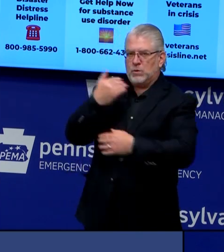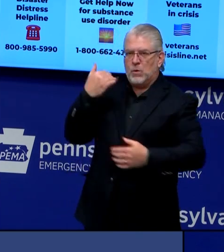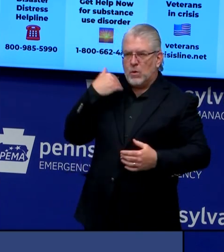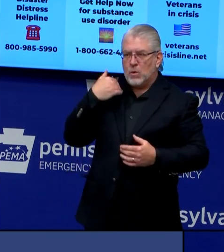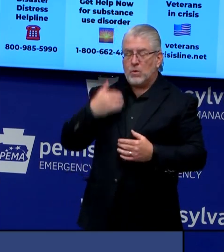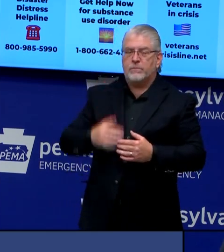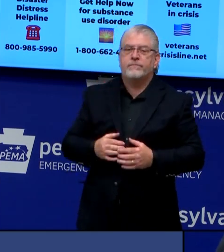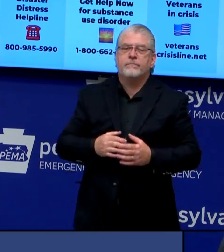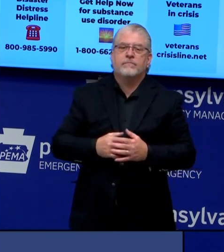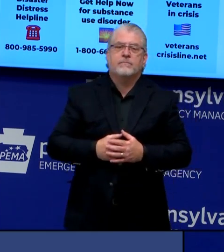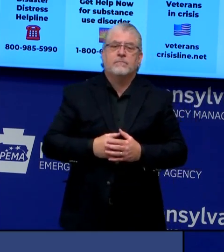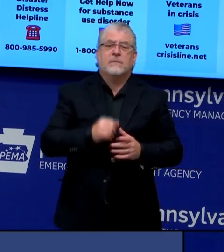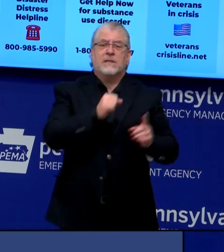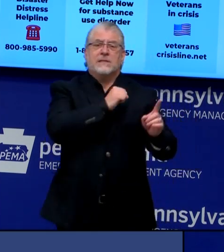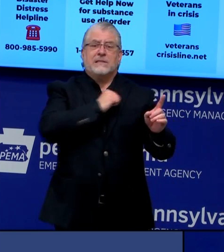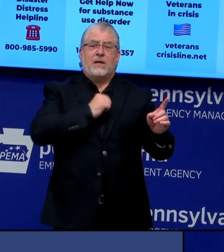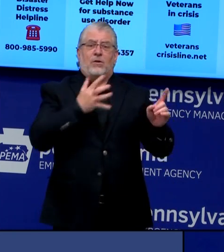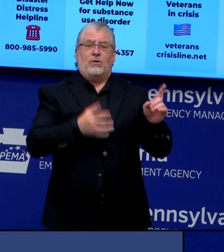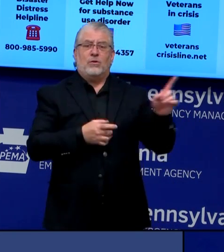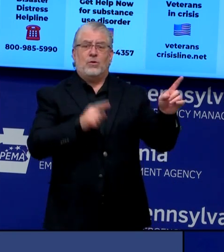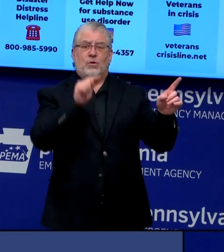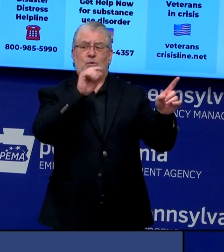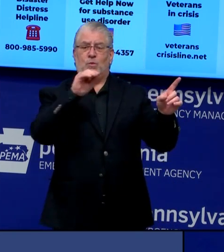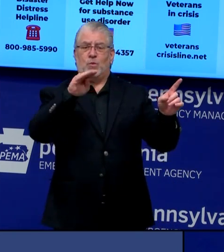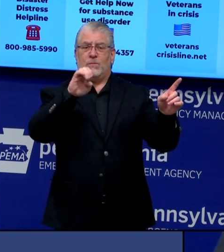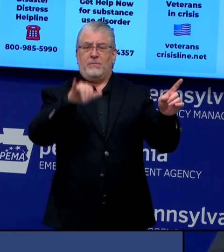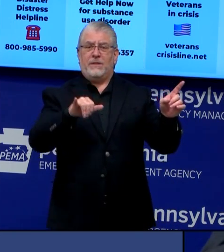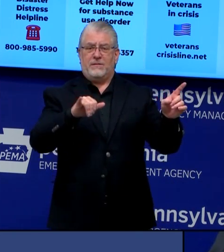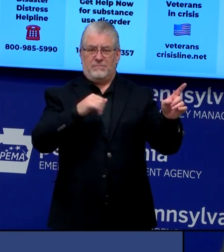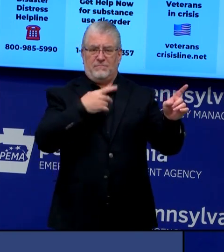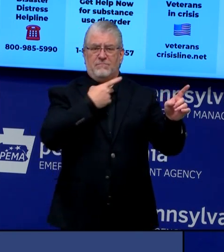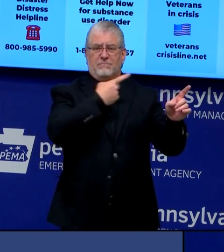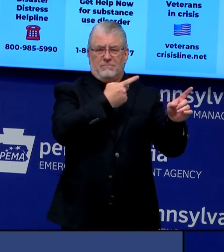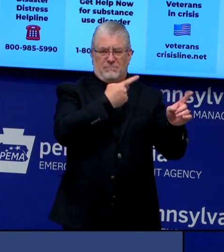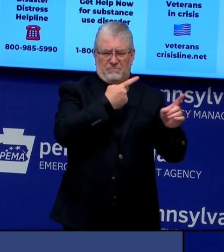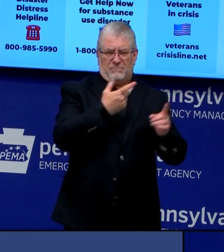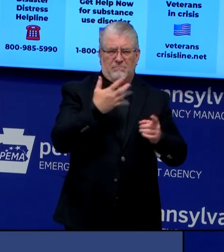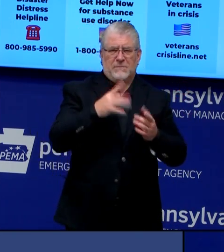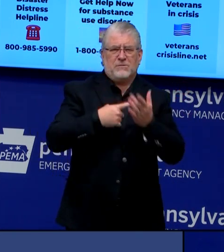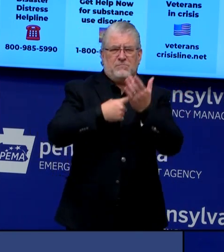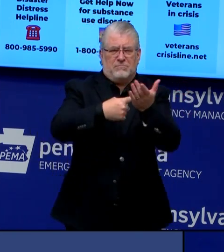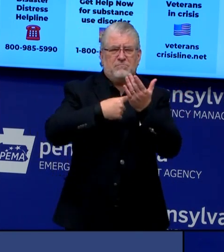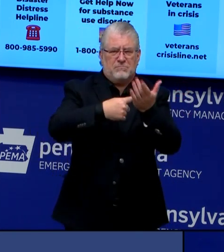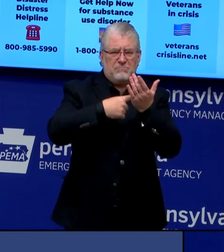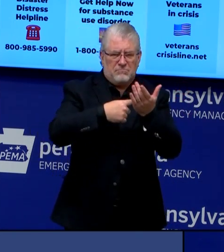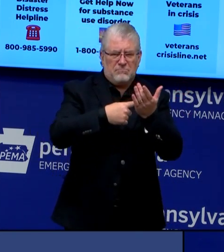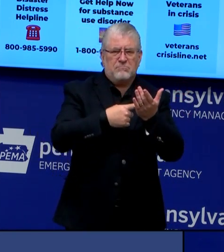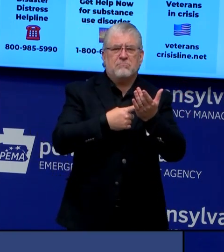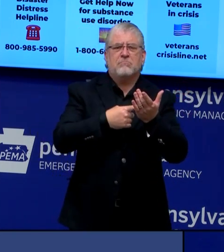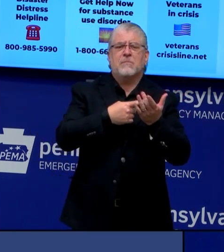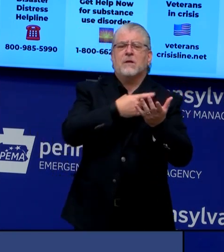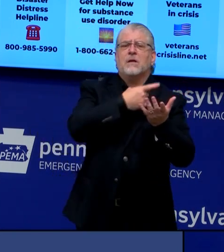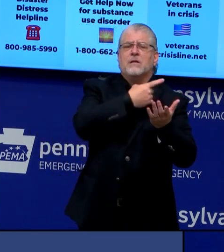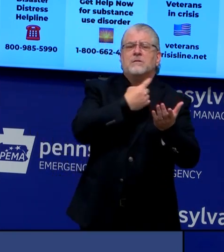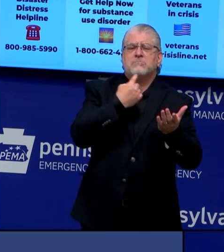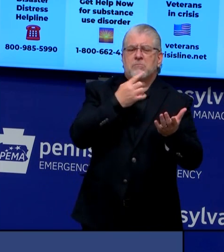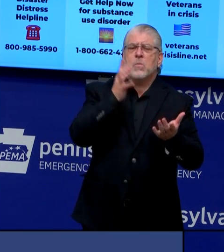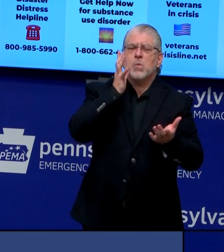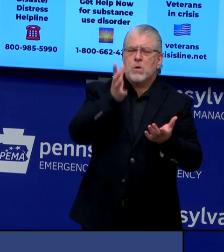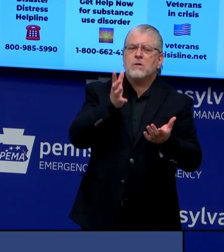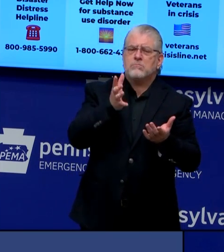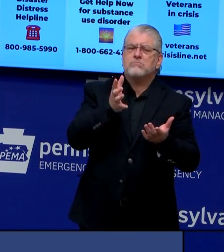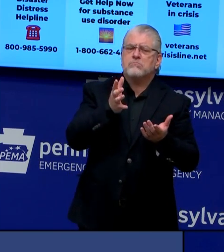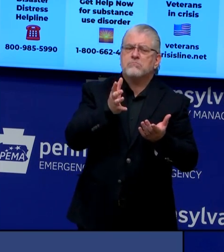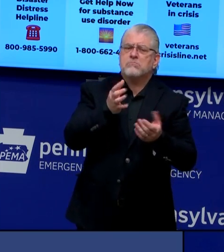Senator Toomey and I talk all the time, and he told me that he was going to be making these suggestions, and we